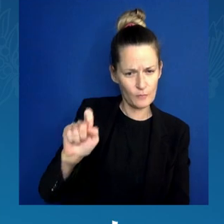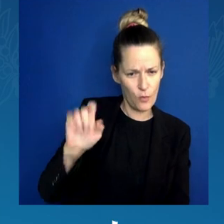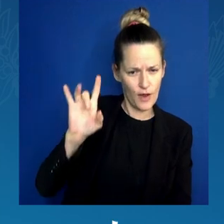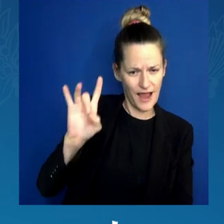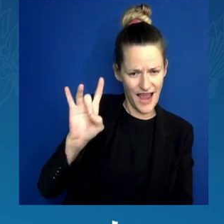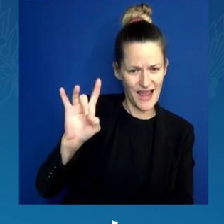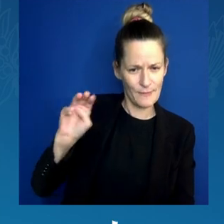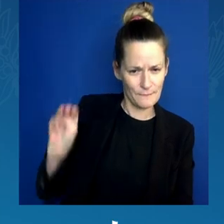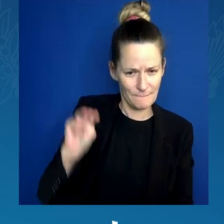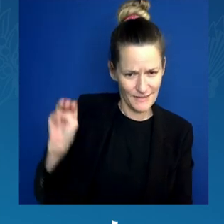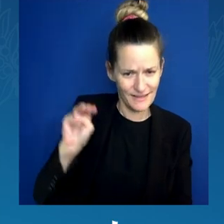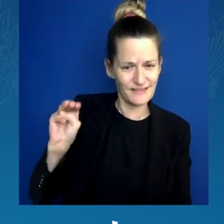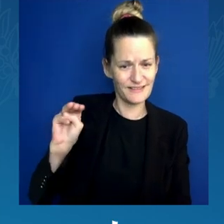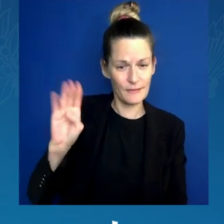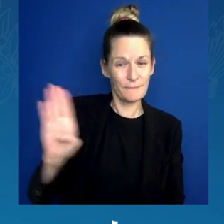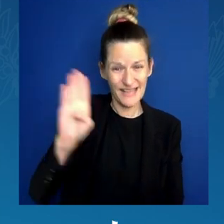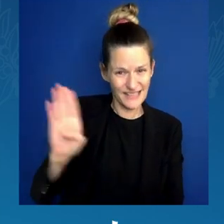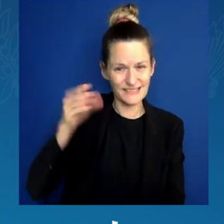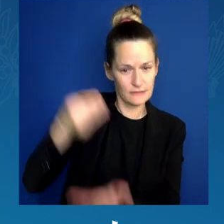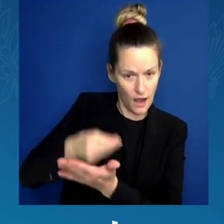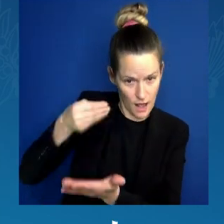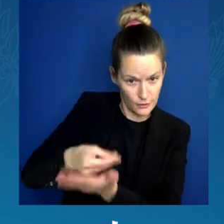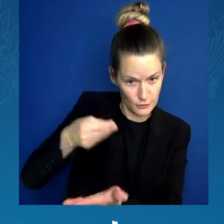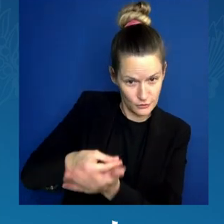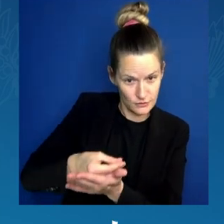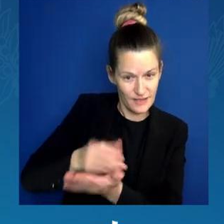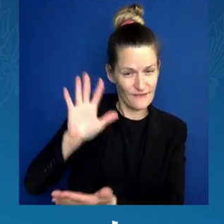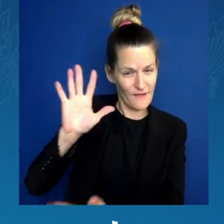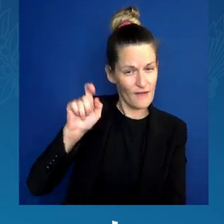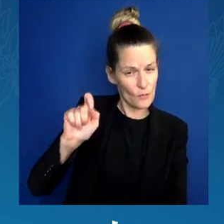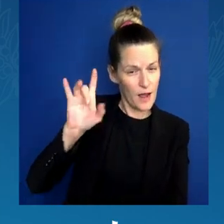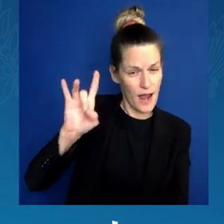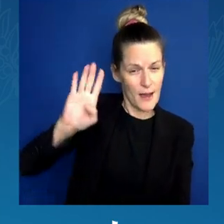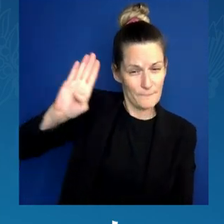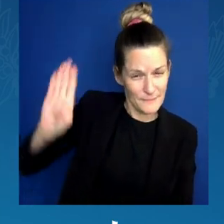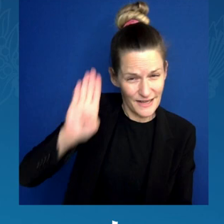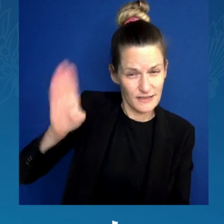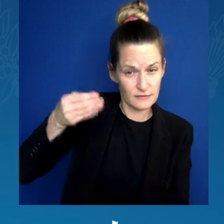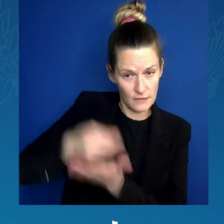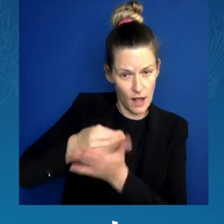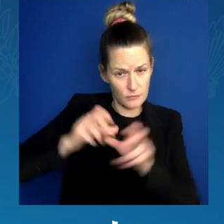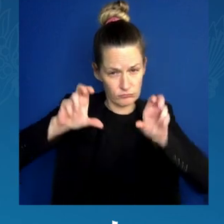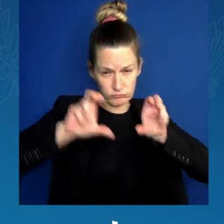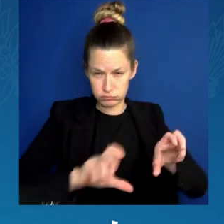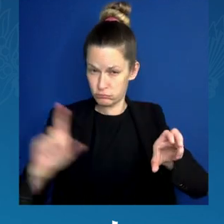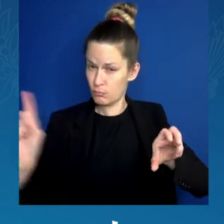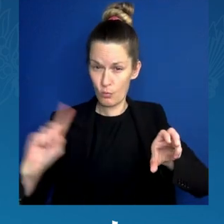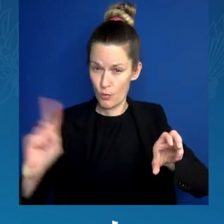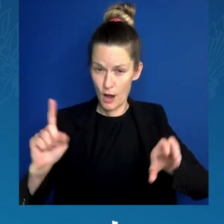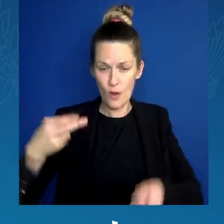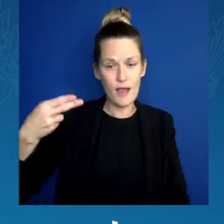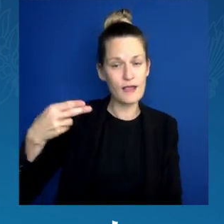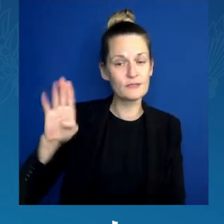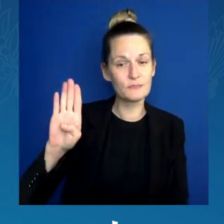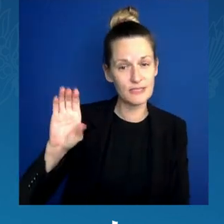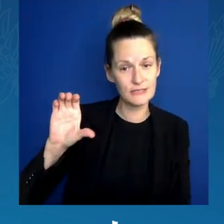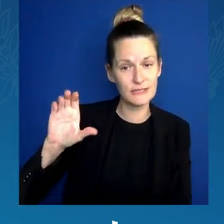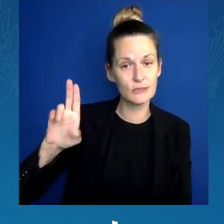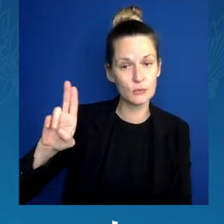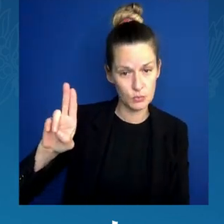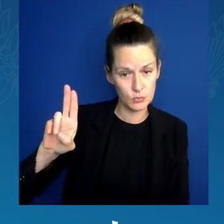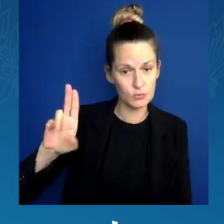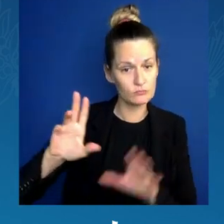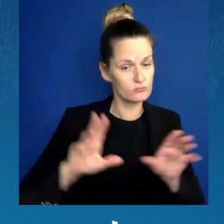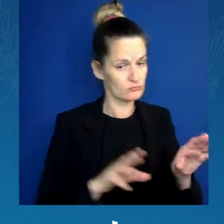to ensure they will remain centers